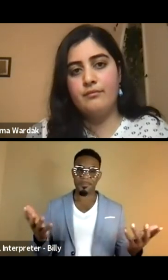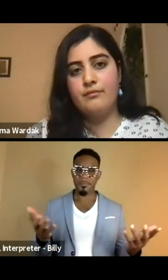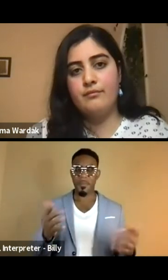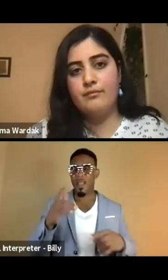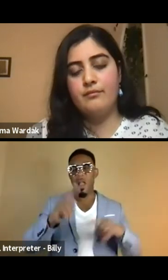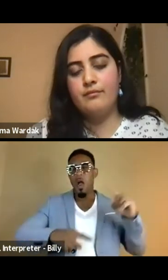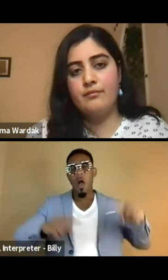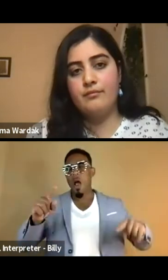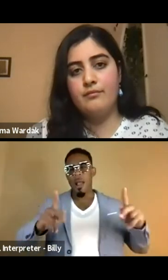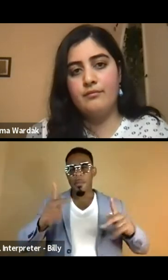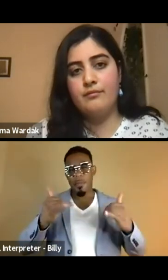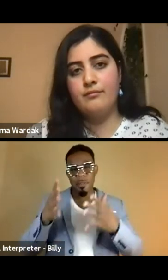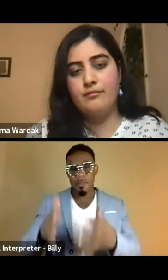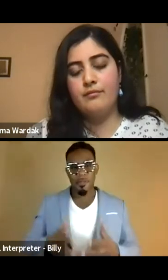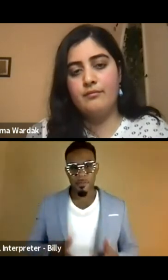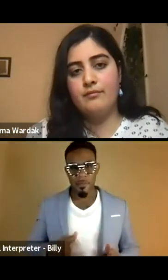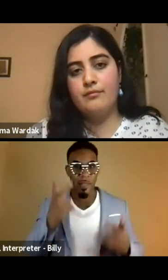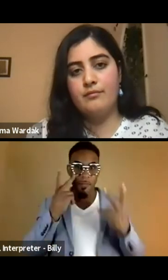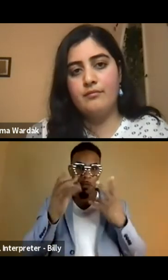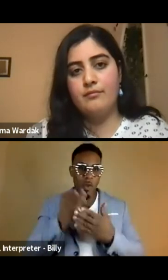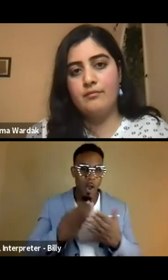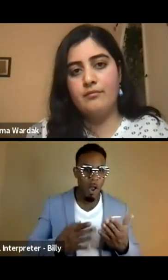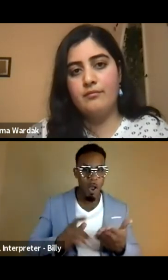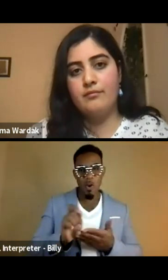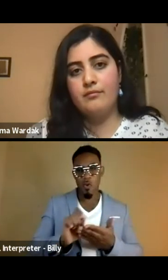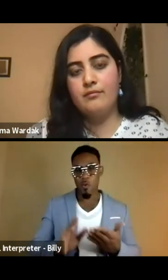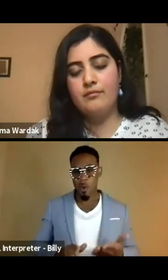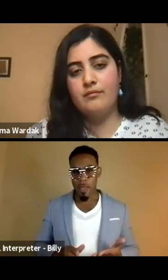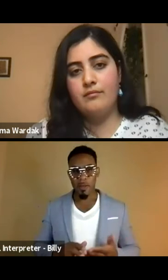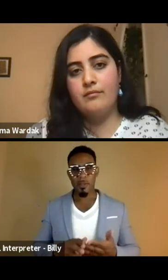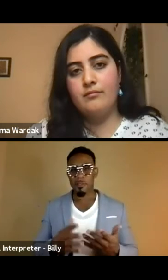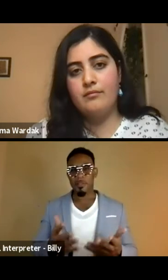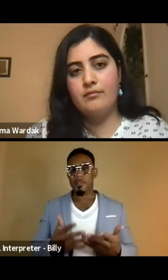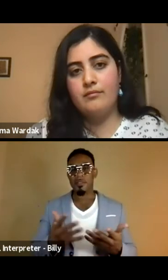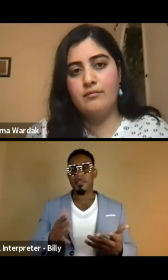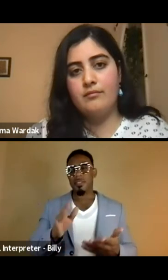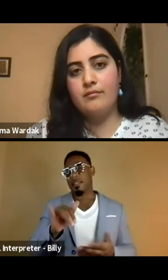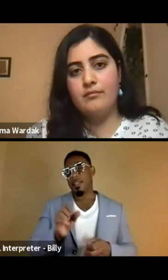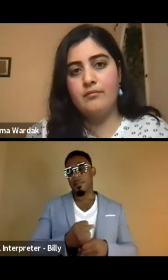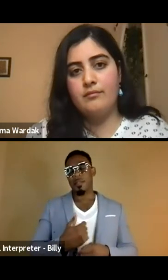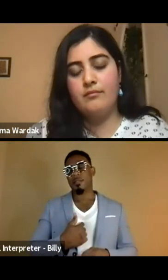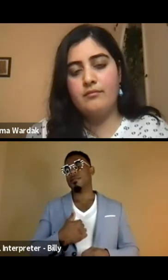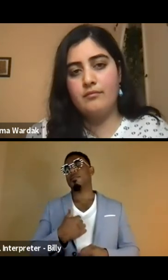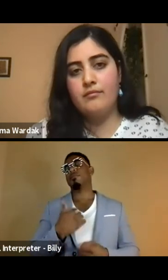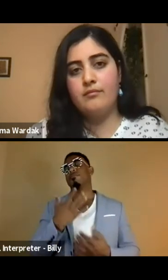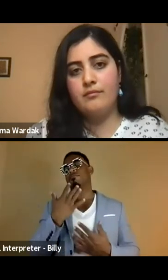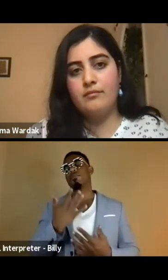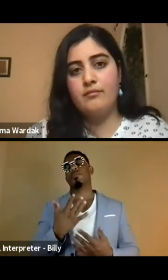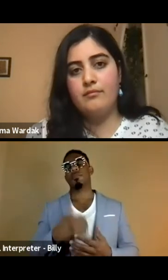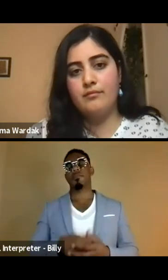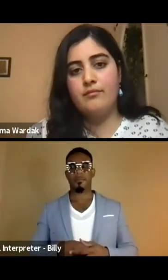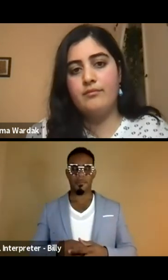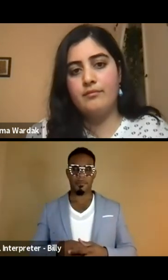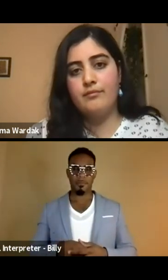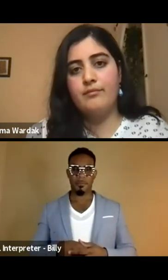all kinds, you know, visual artists, writers, and, and that makes me very, very, very sad.